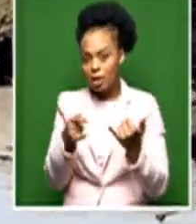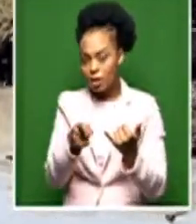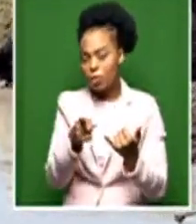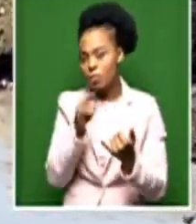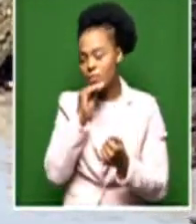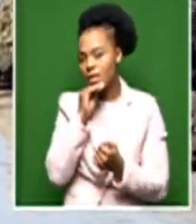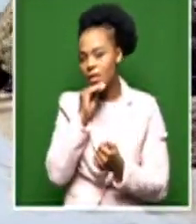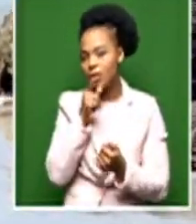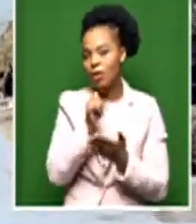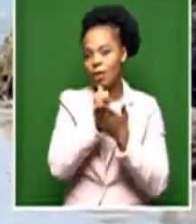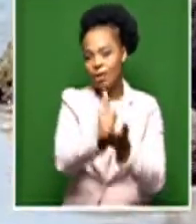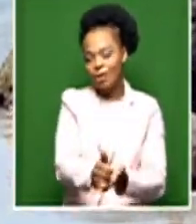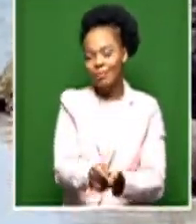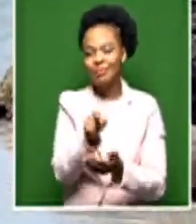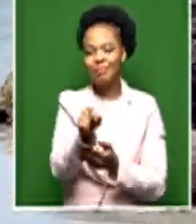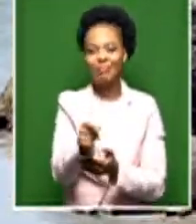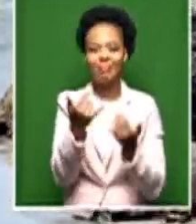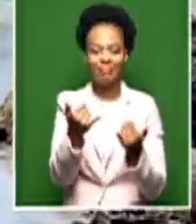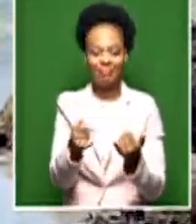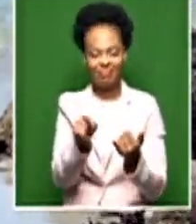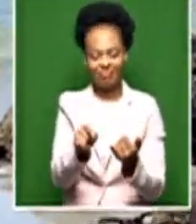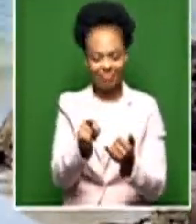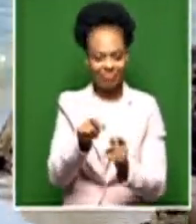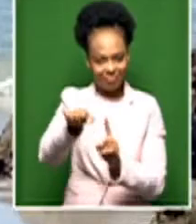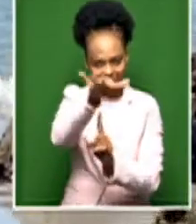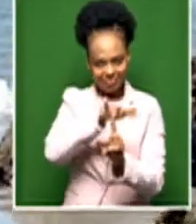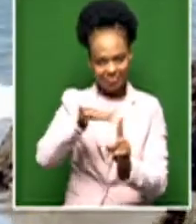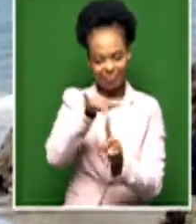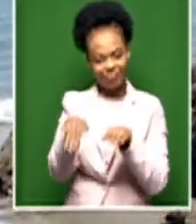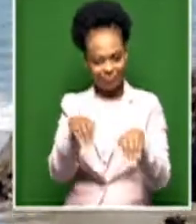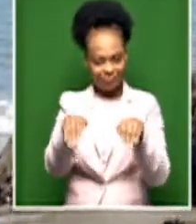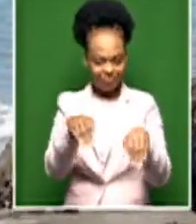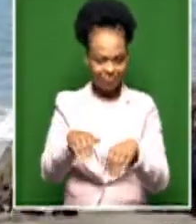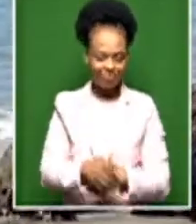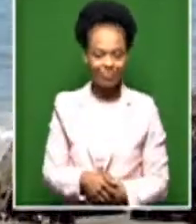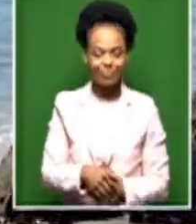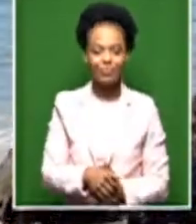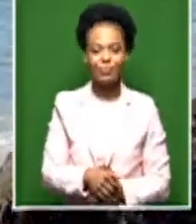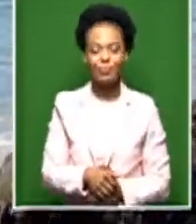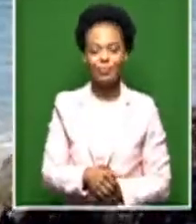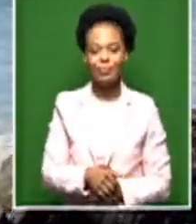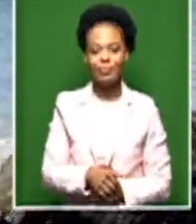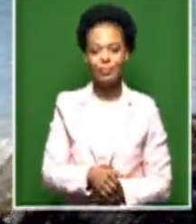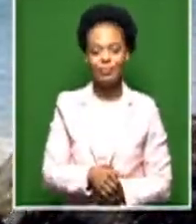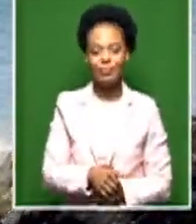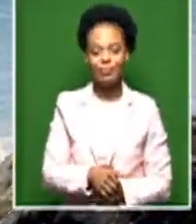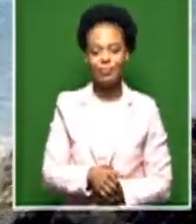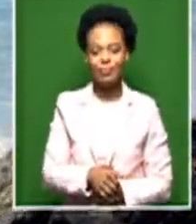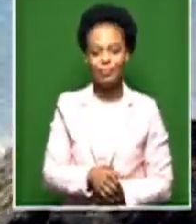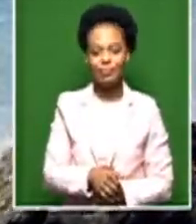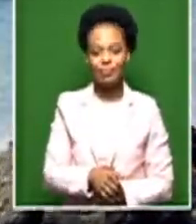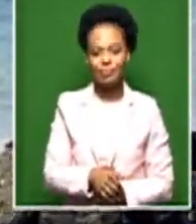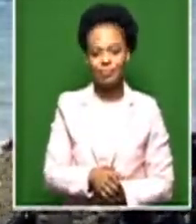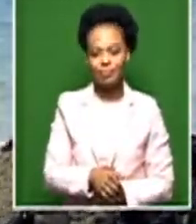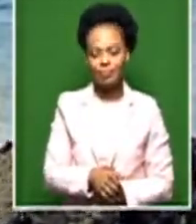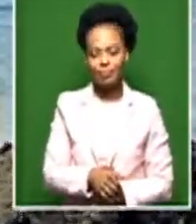that it will assist in increasing the overall population of the African penguin. Linky Birman, SABC News, Baldur's Penguin